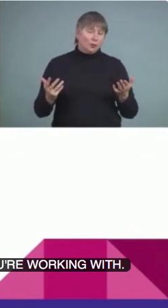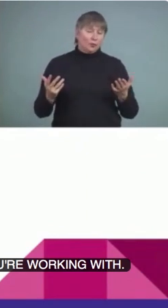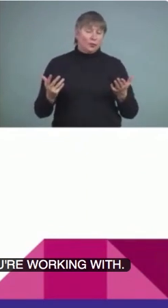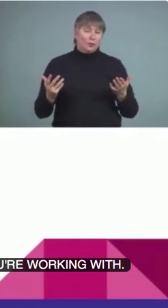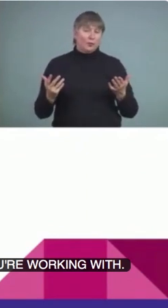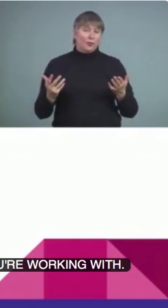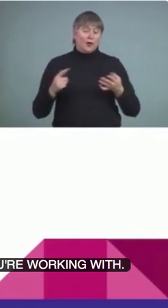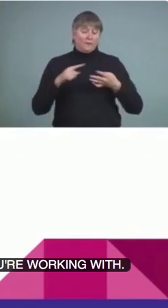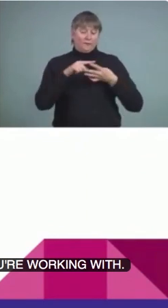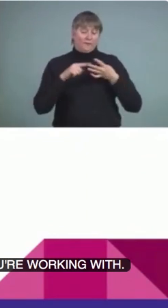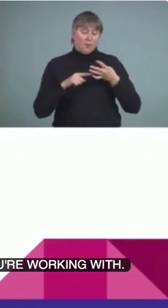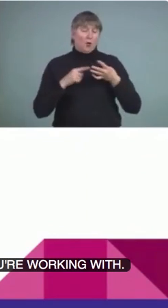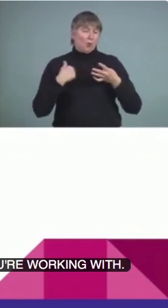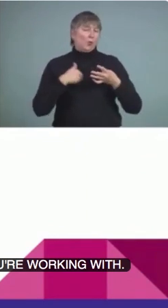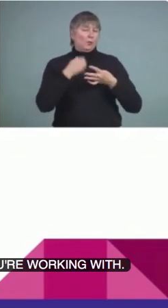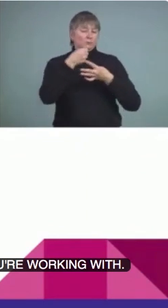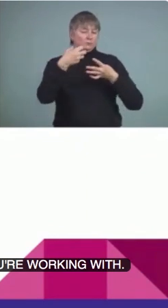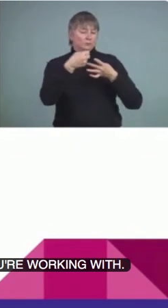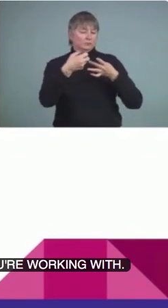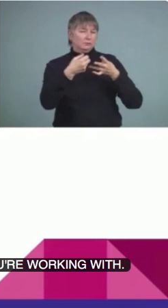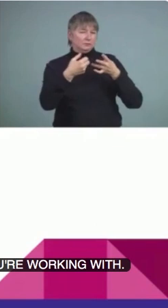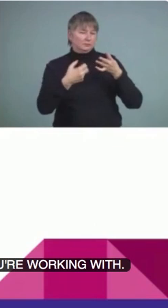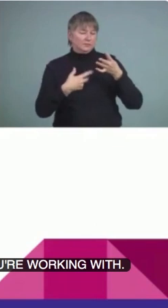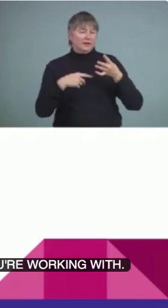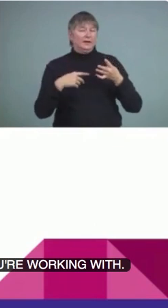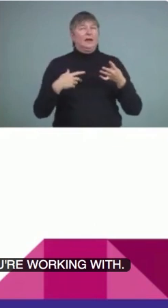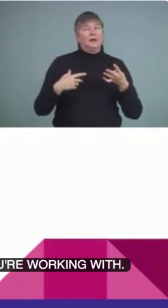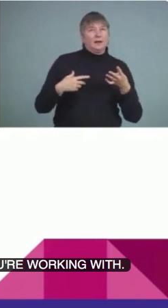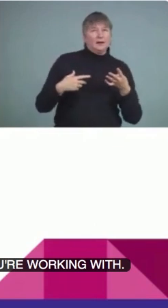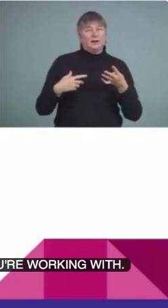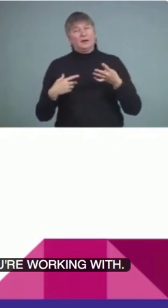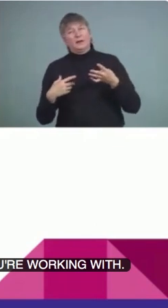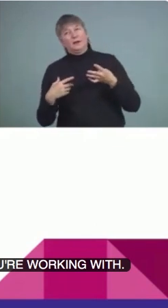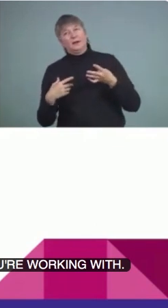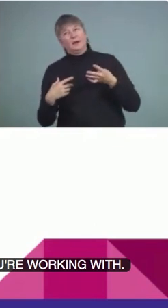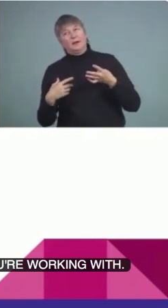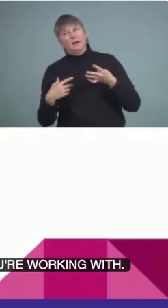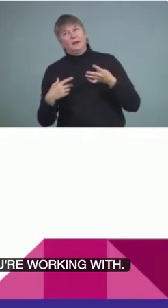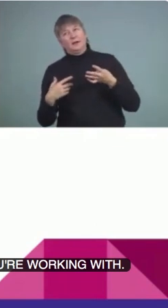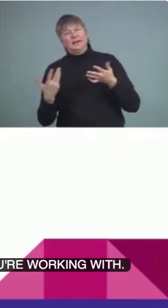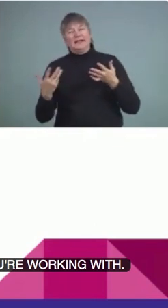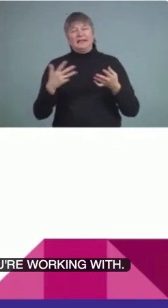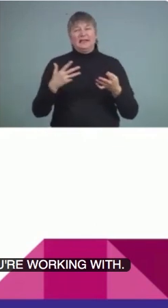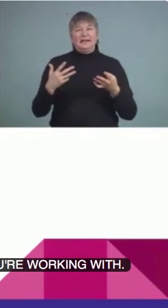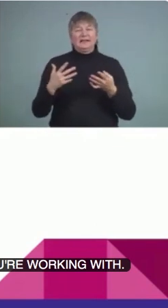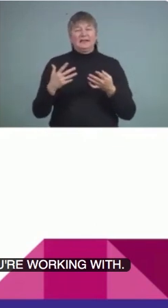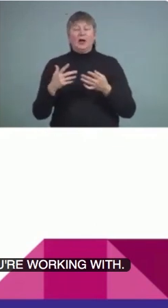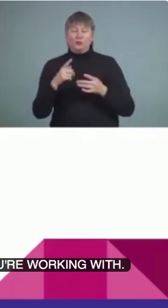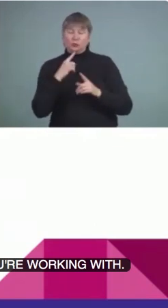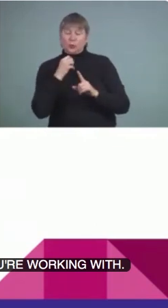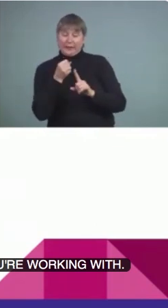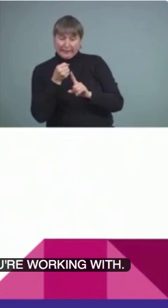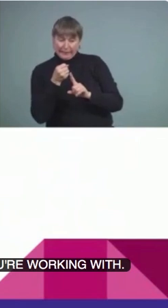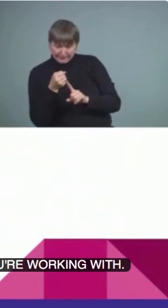about these four is that there may be impacts and influences